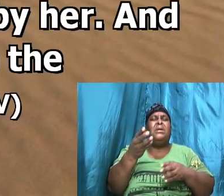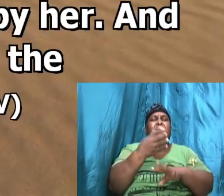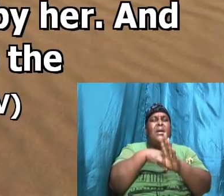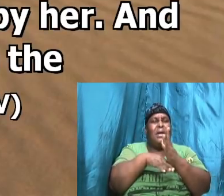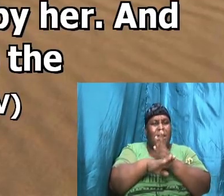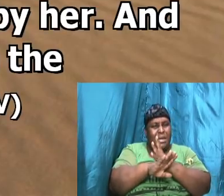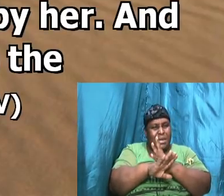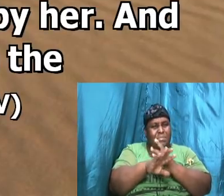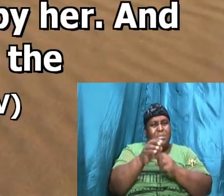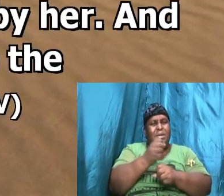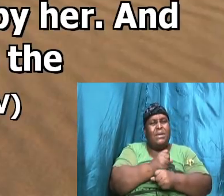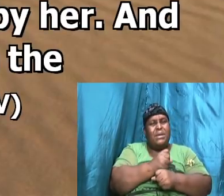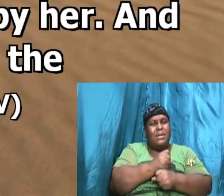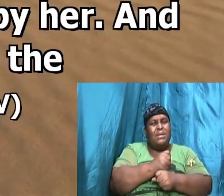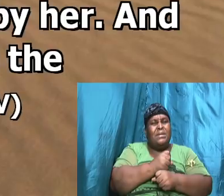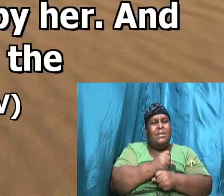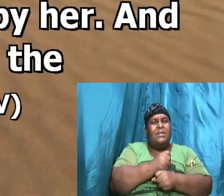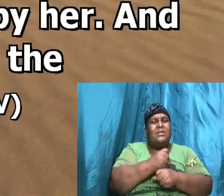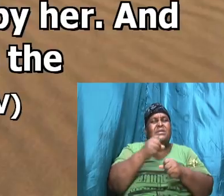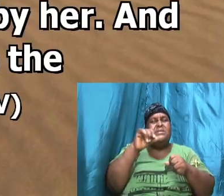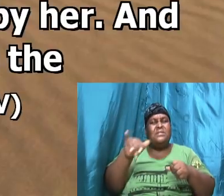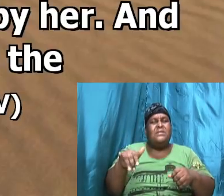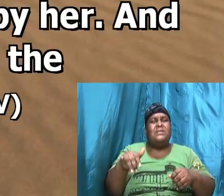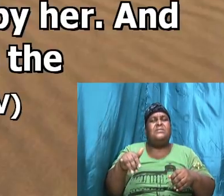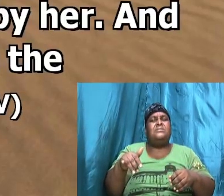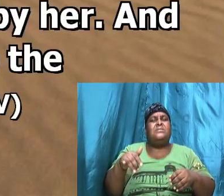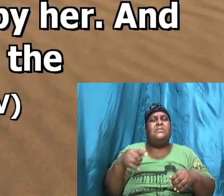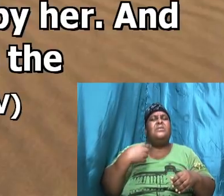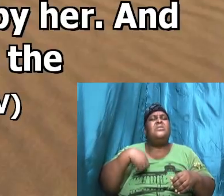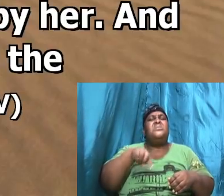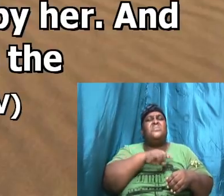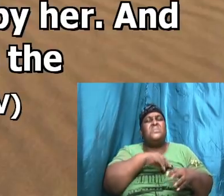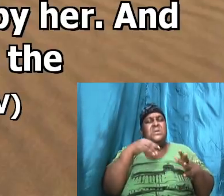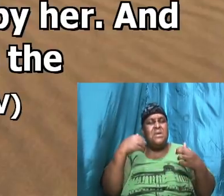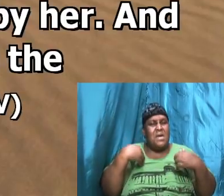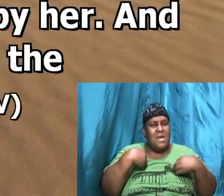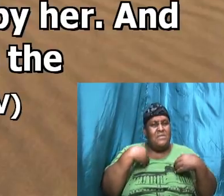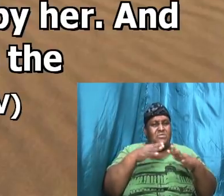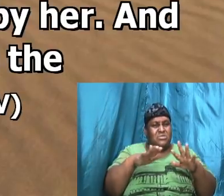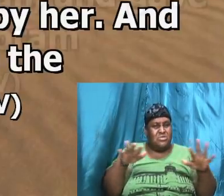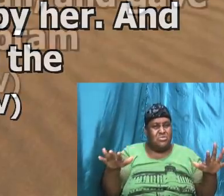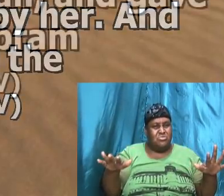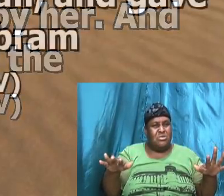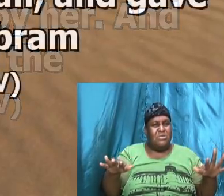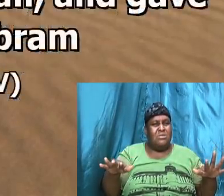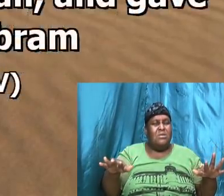hearken unto the voice of Sarai